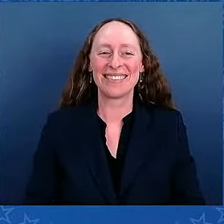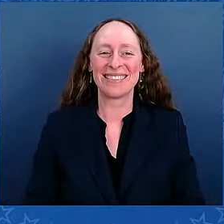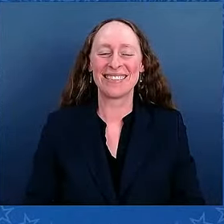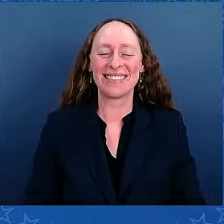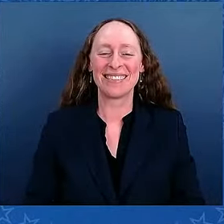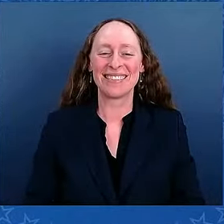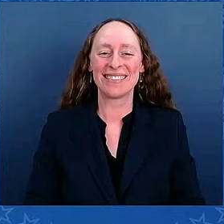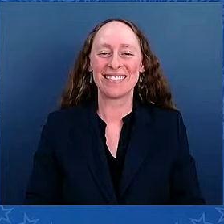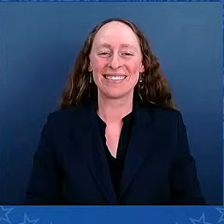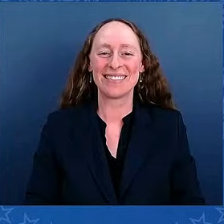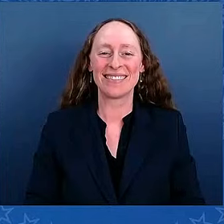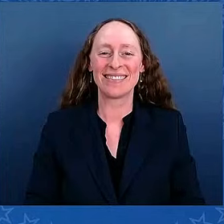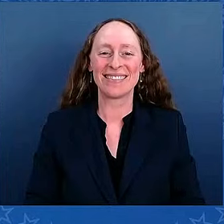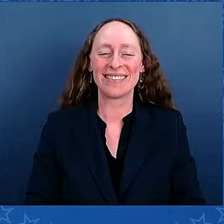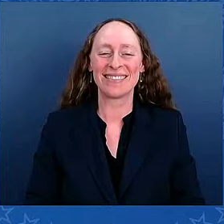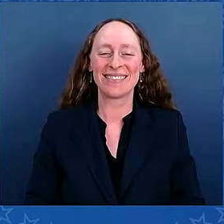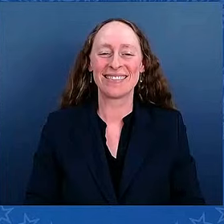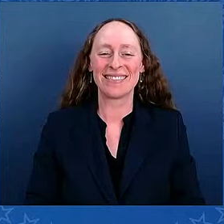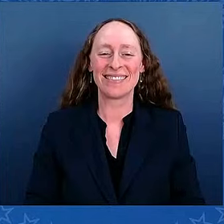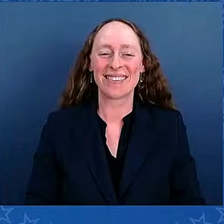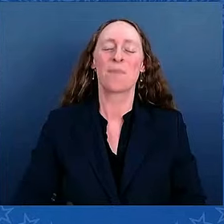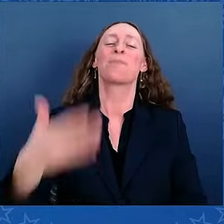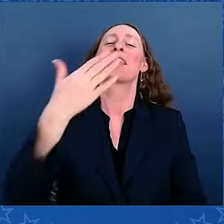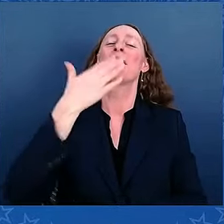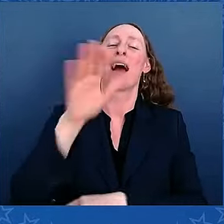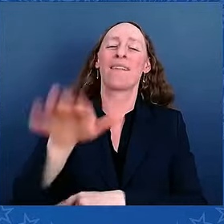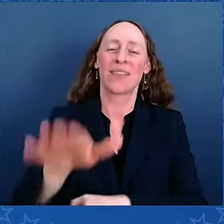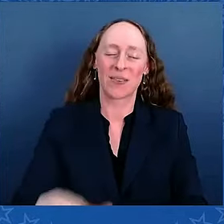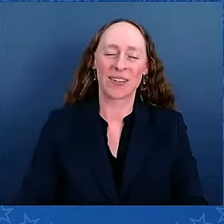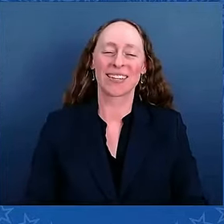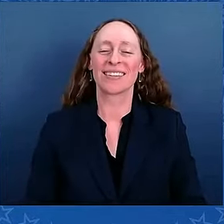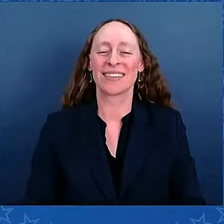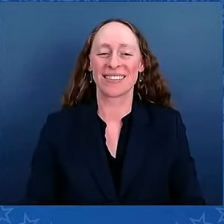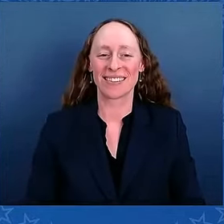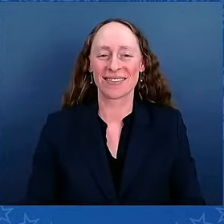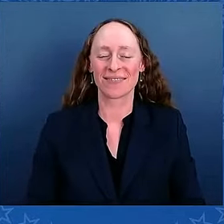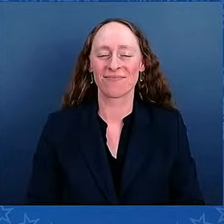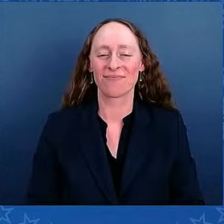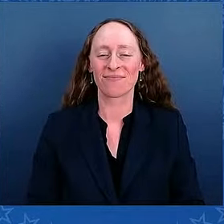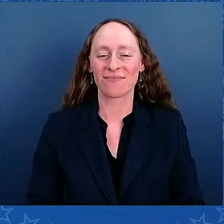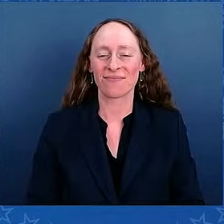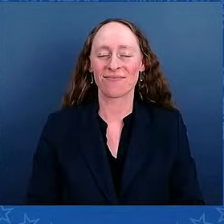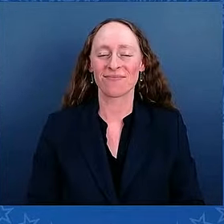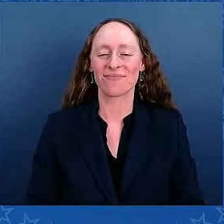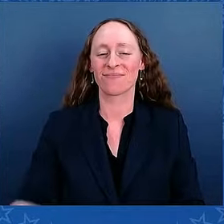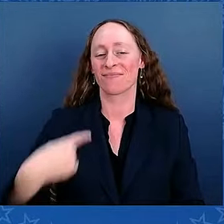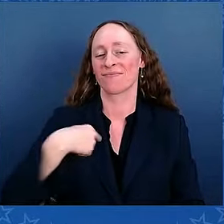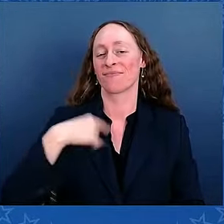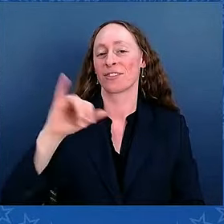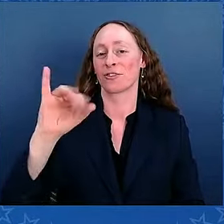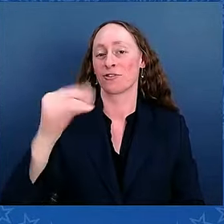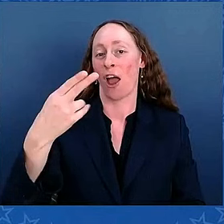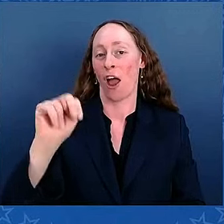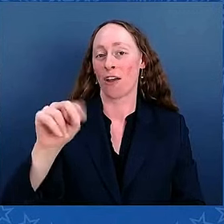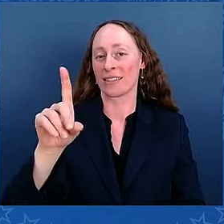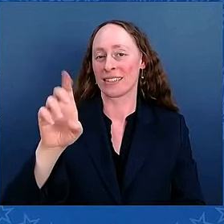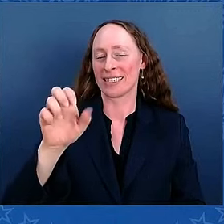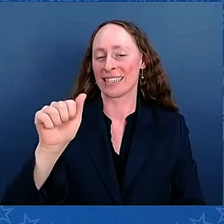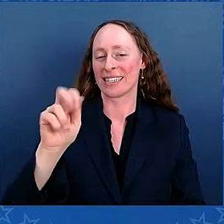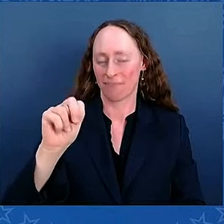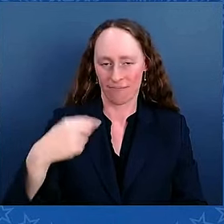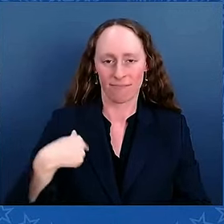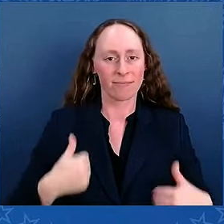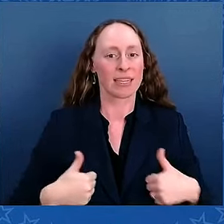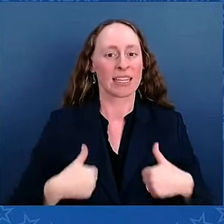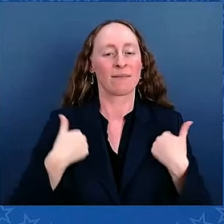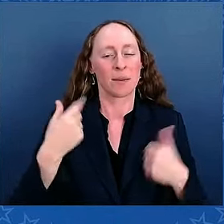Good afternoon, everyone. My name is John Dean. I live in King of Prussia, Pennsylvania with my wife and two children. I've